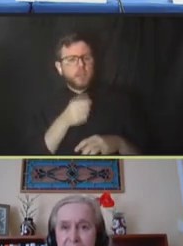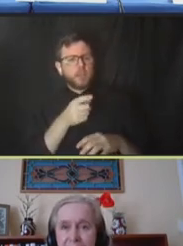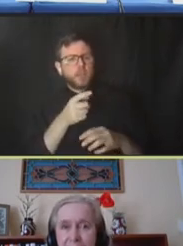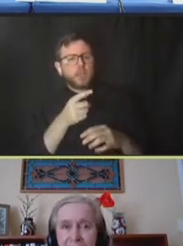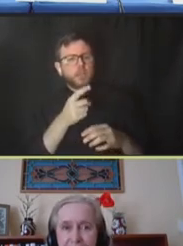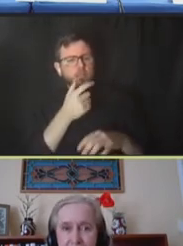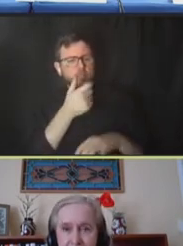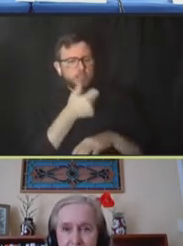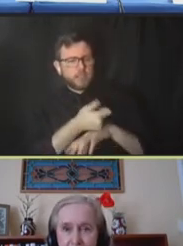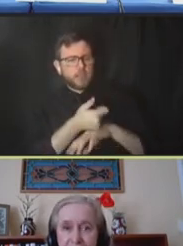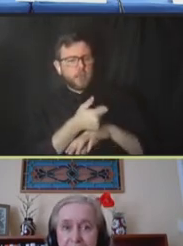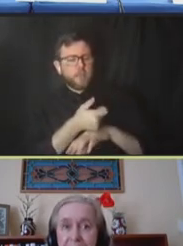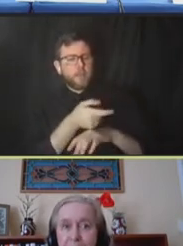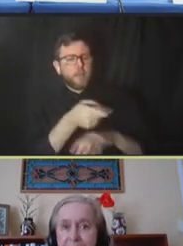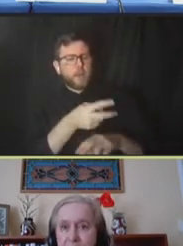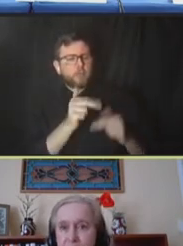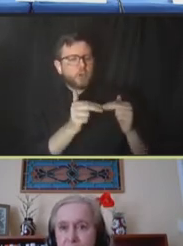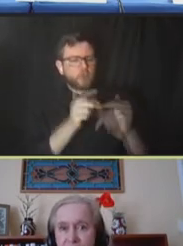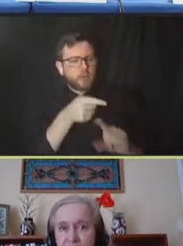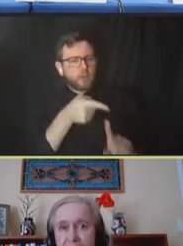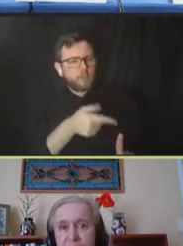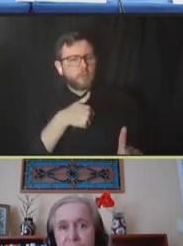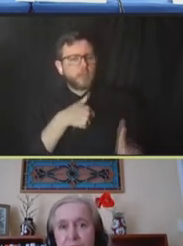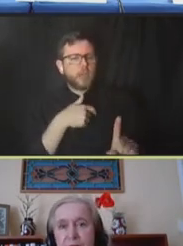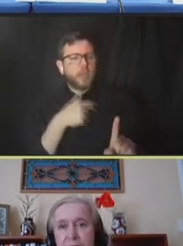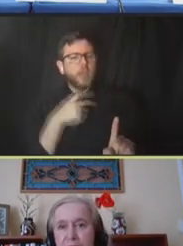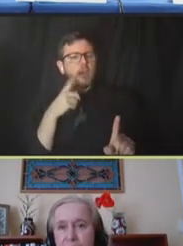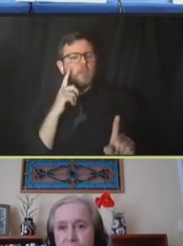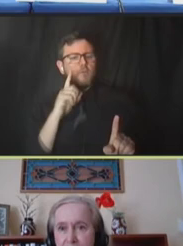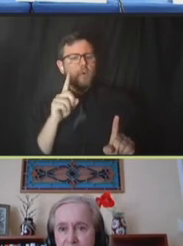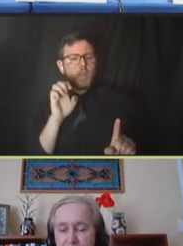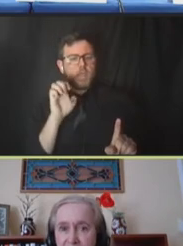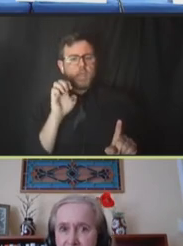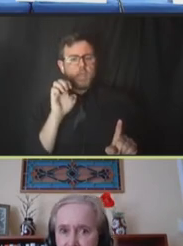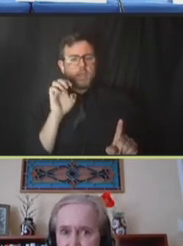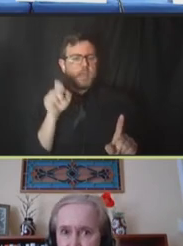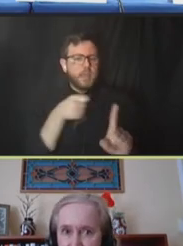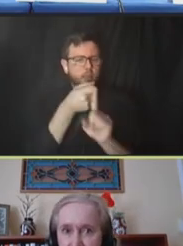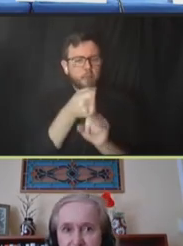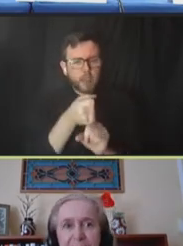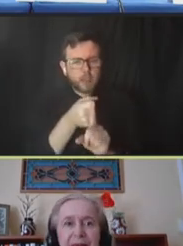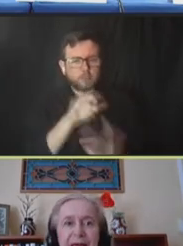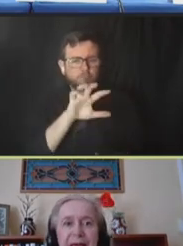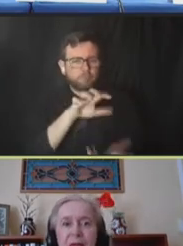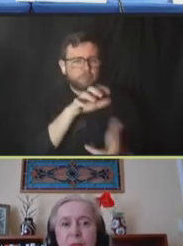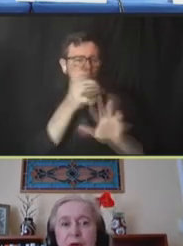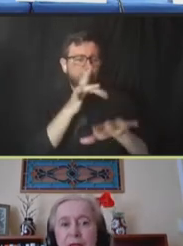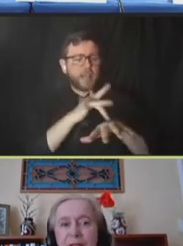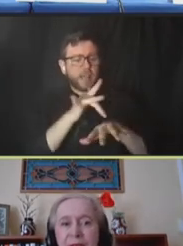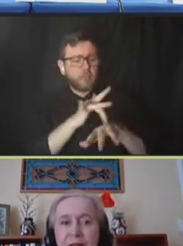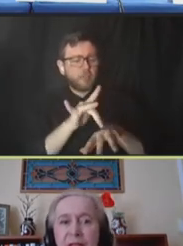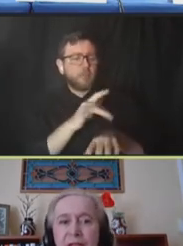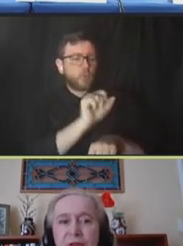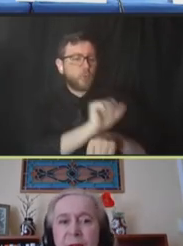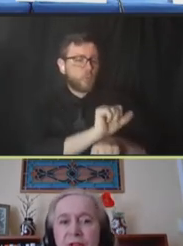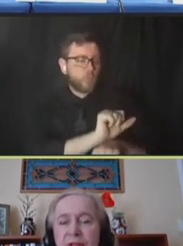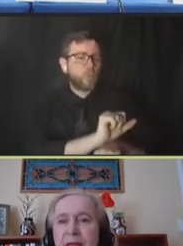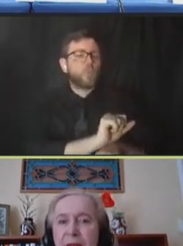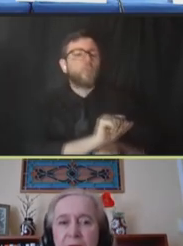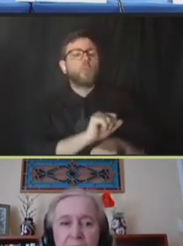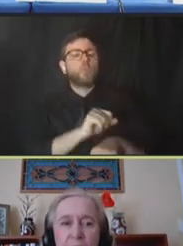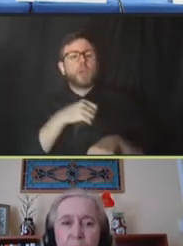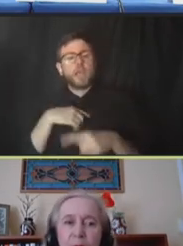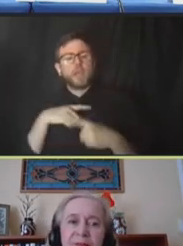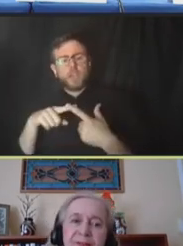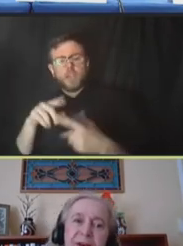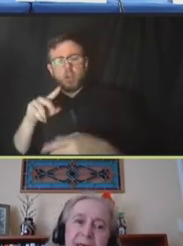that identify then the impacts with respect to disruptions of labor availability and productivity disruptions.